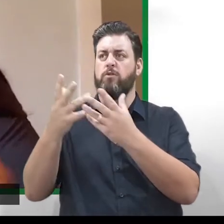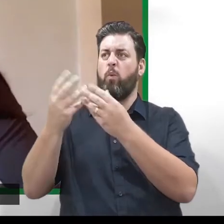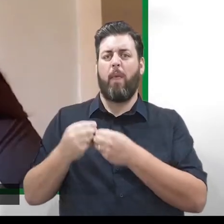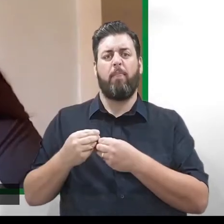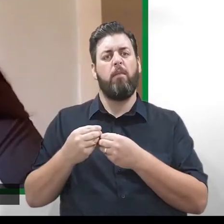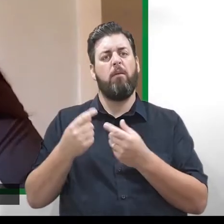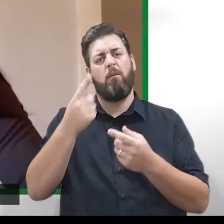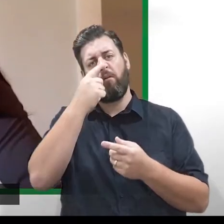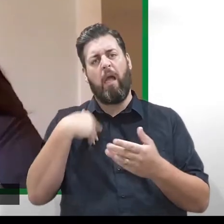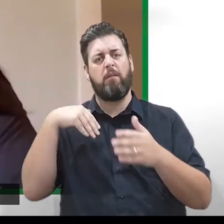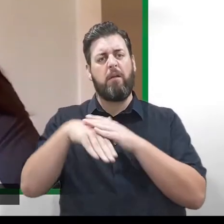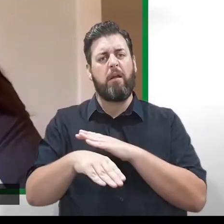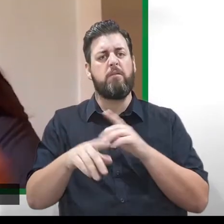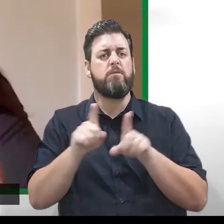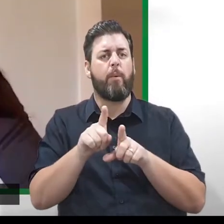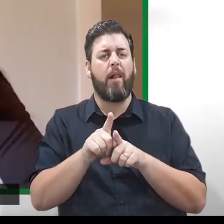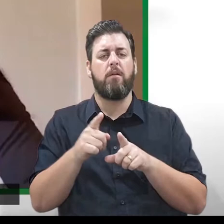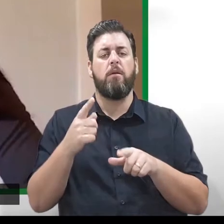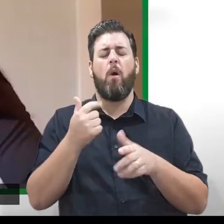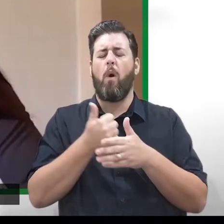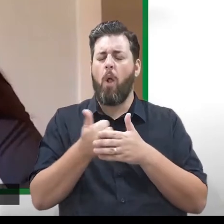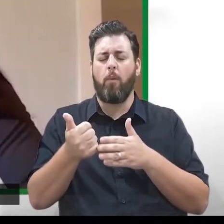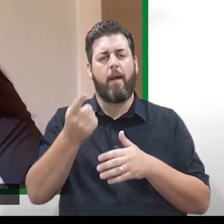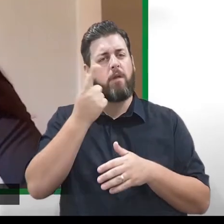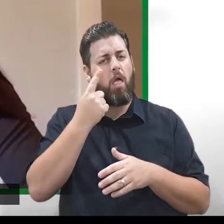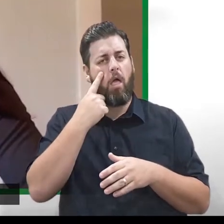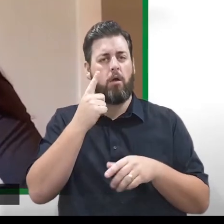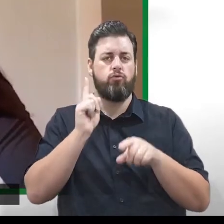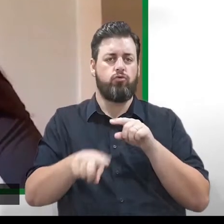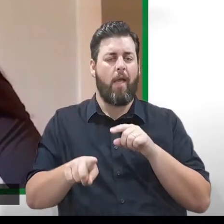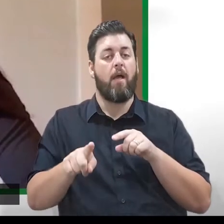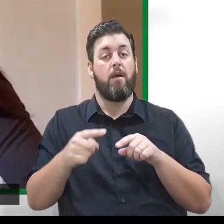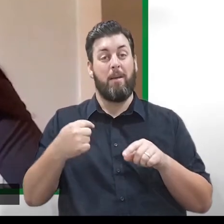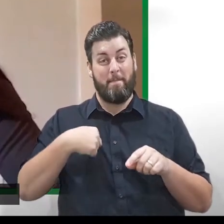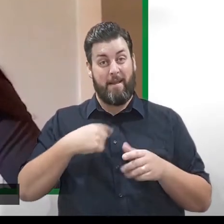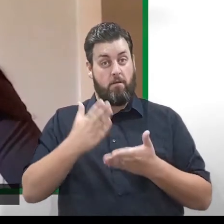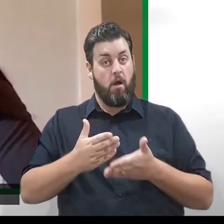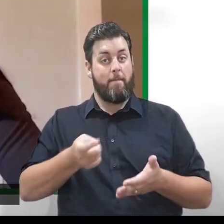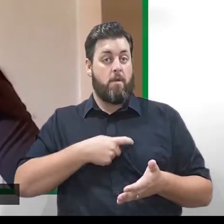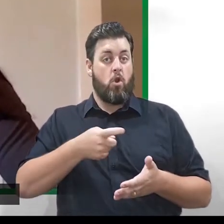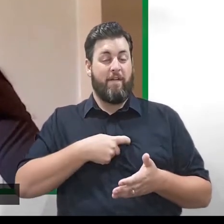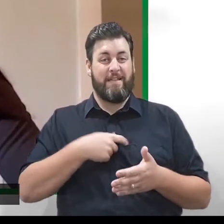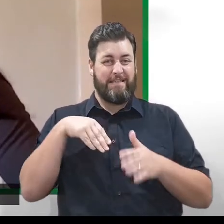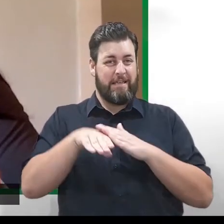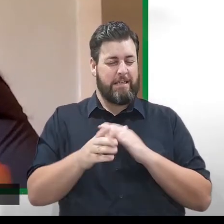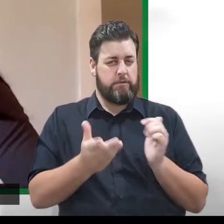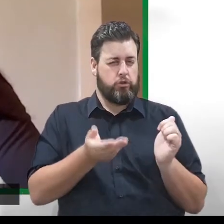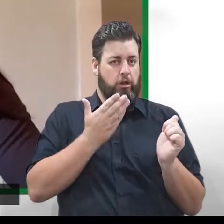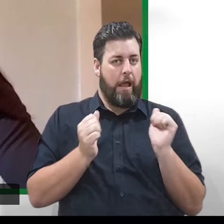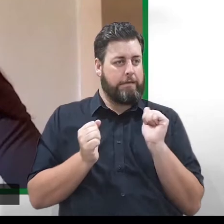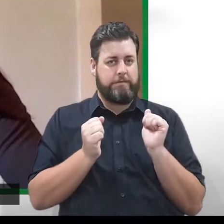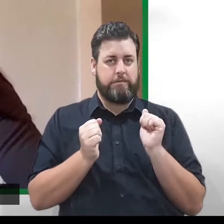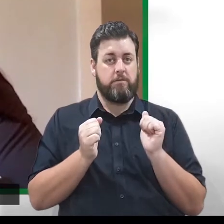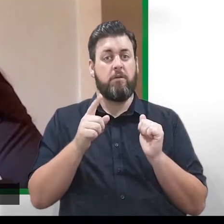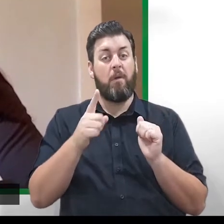then obviously they can go along as well. And always have a go at it, because for me, I was really nervous, I was really shy about having a go. But actually, by